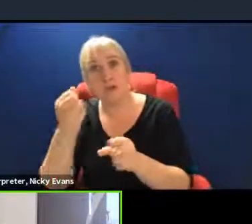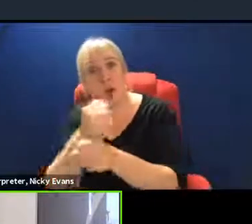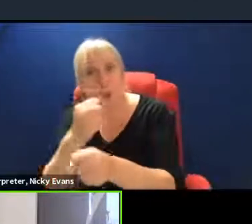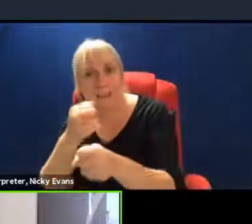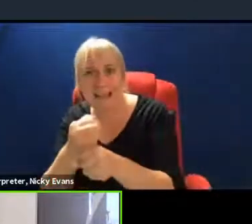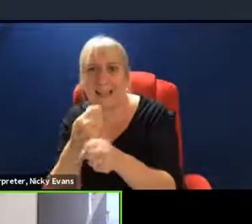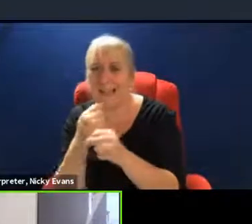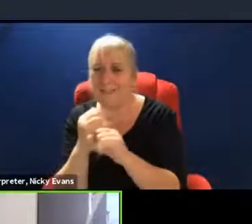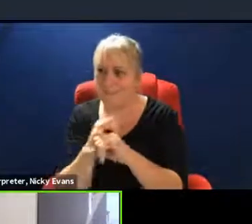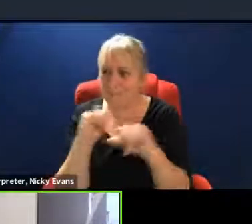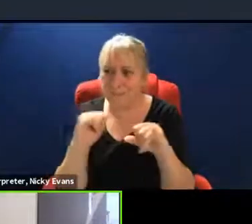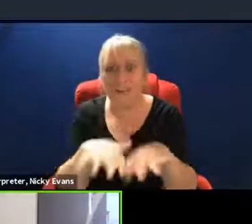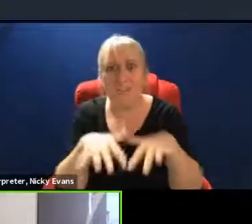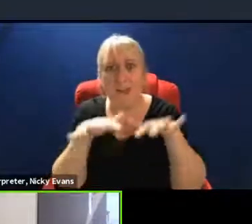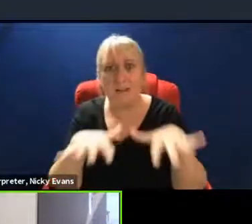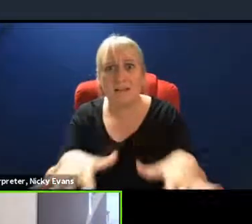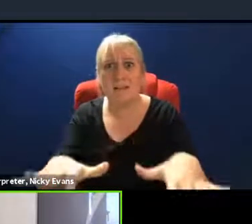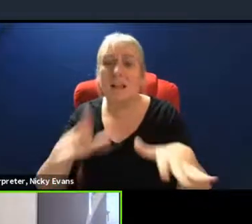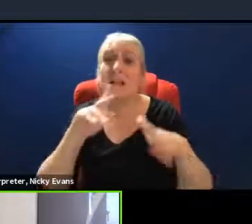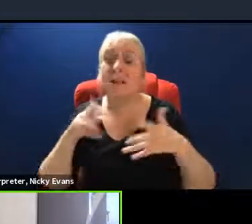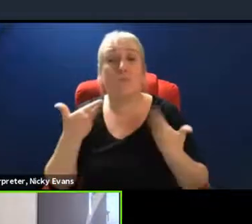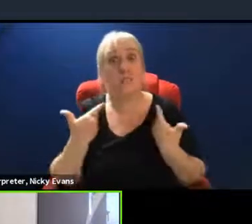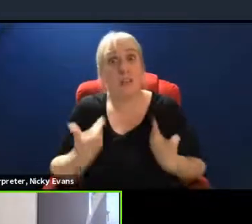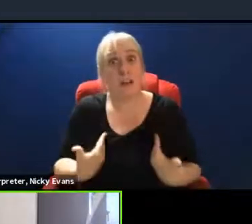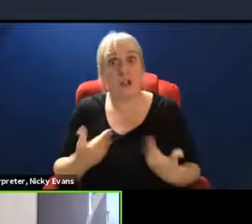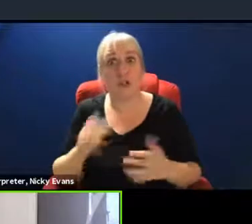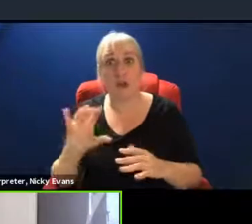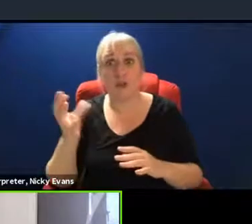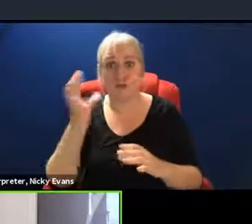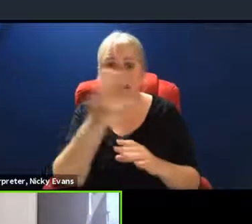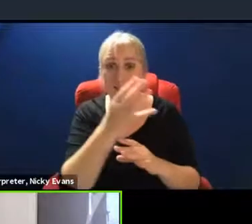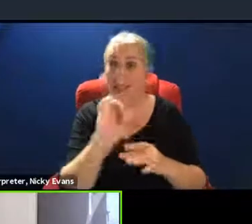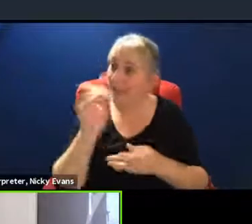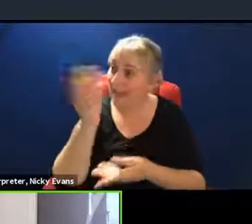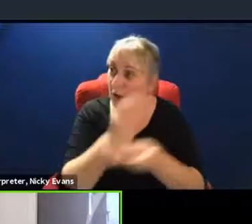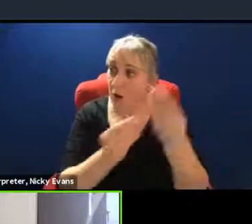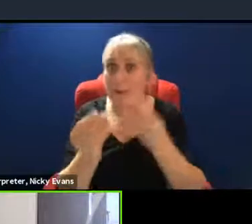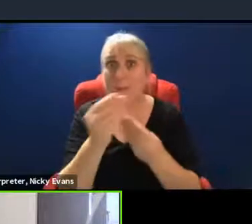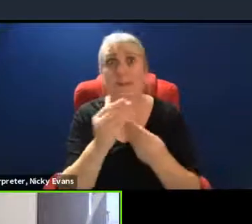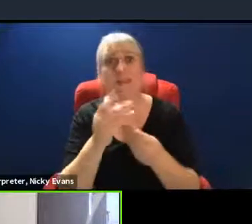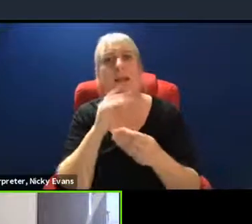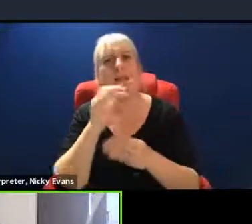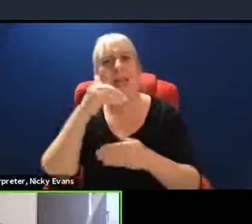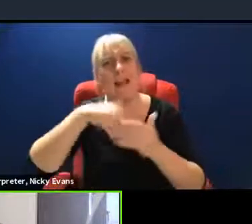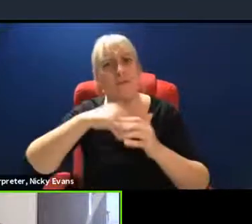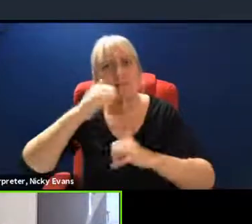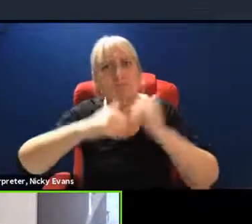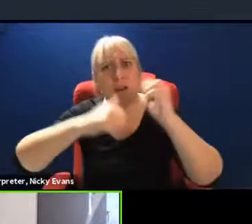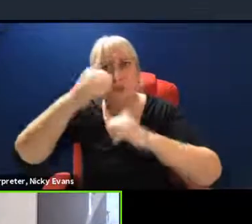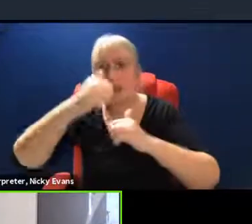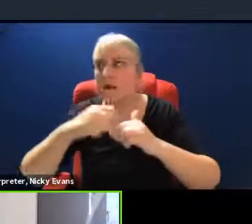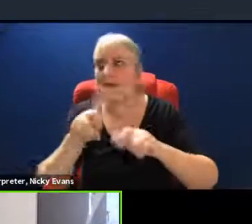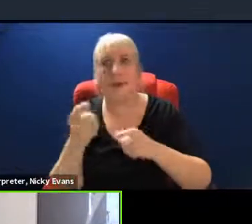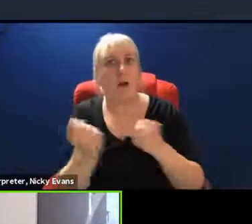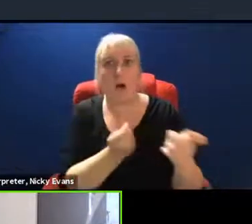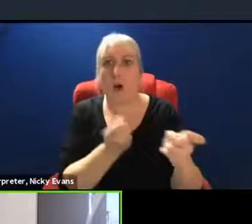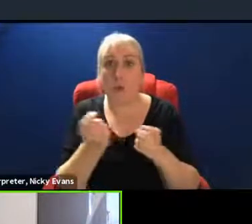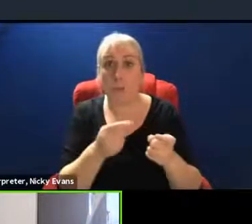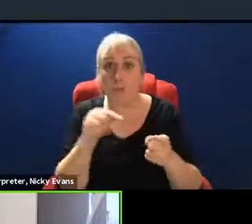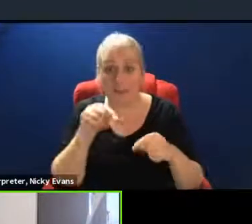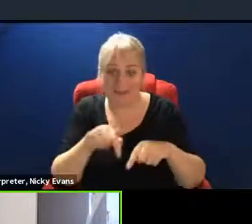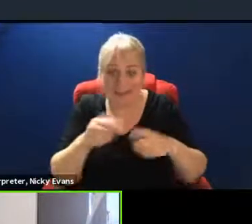some of the richest parts of the world economies and infrastructures not able to cope. And that's before we even start thinking about